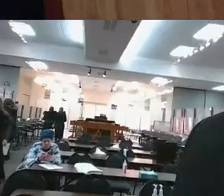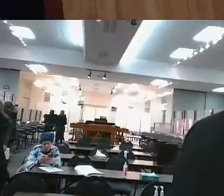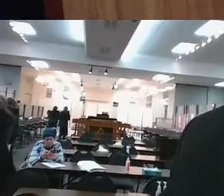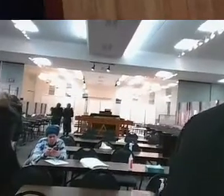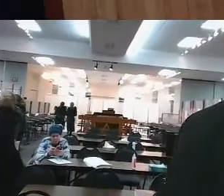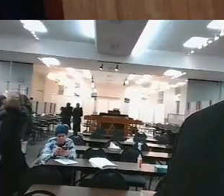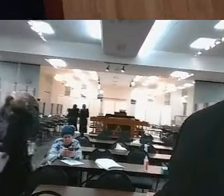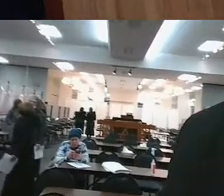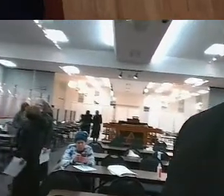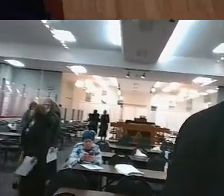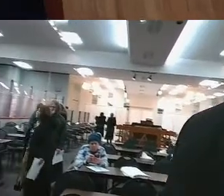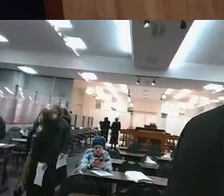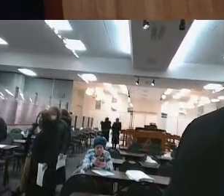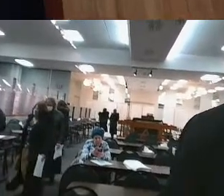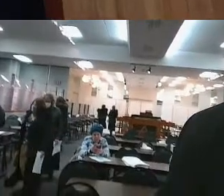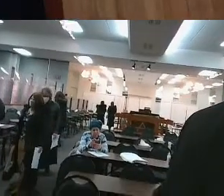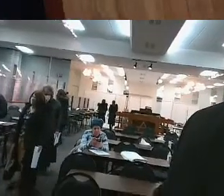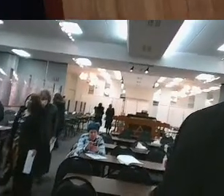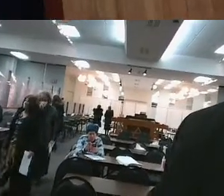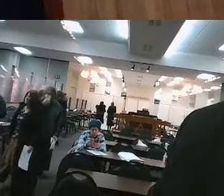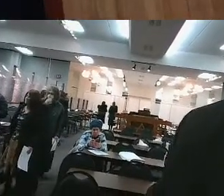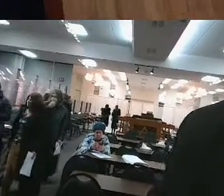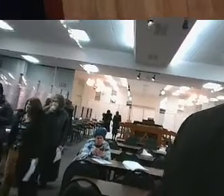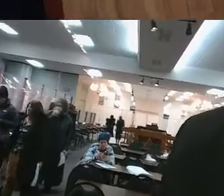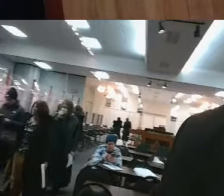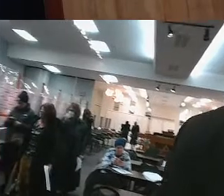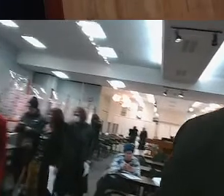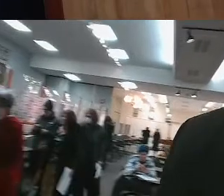Bye. Thank you.